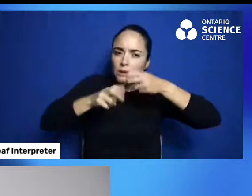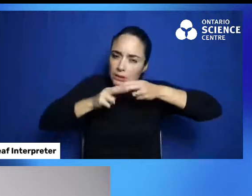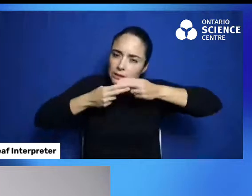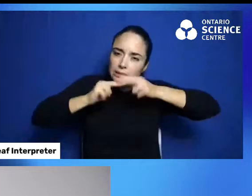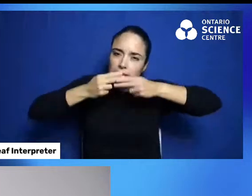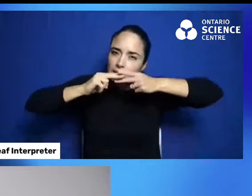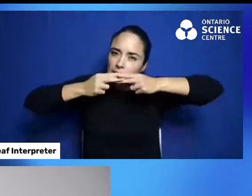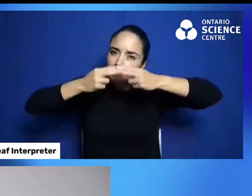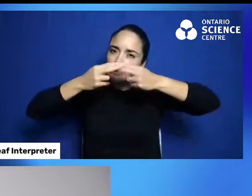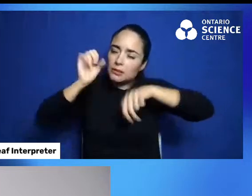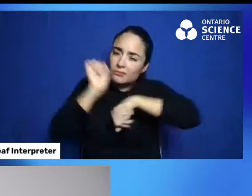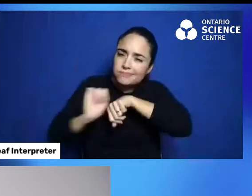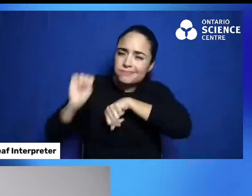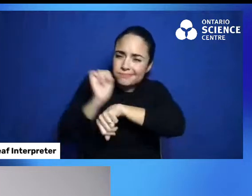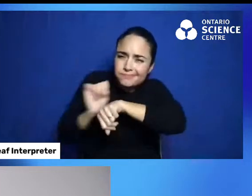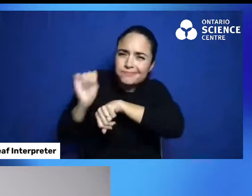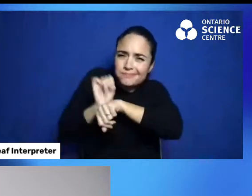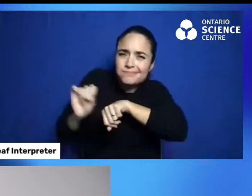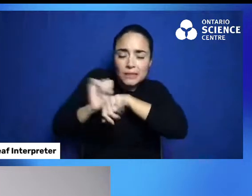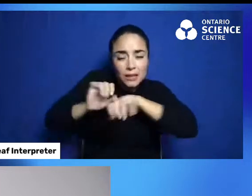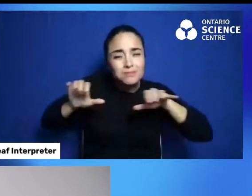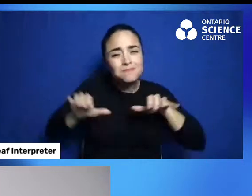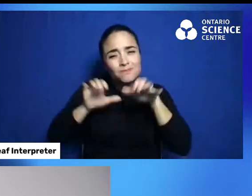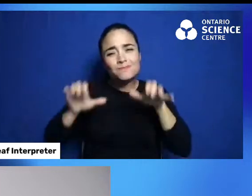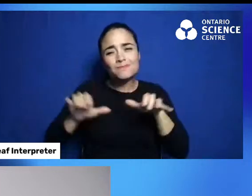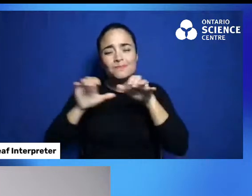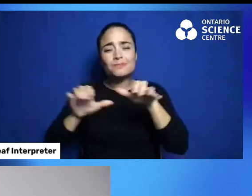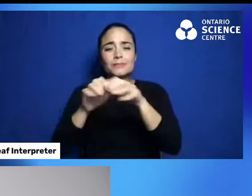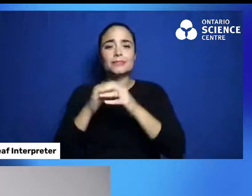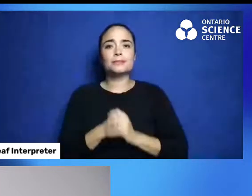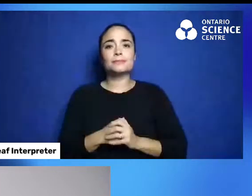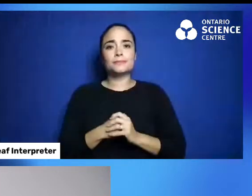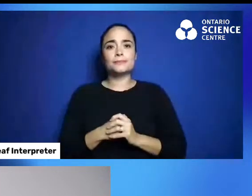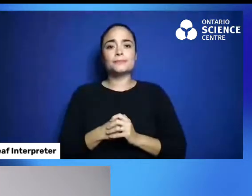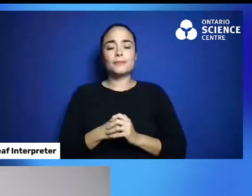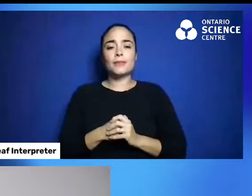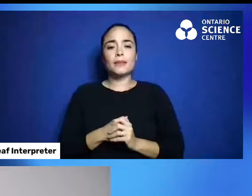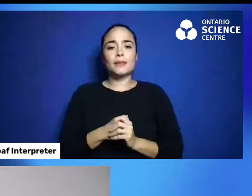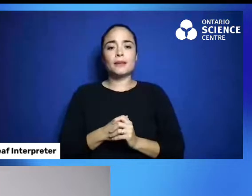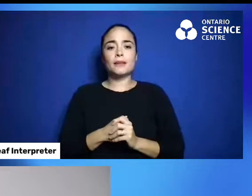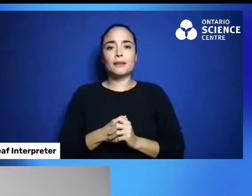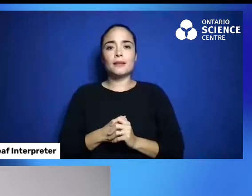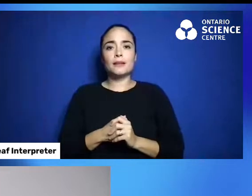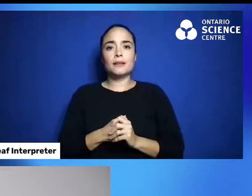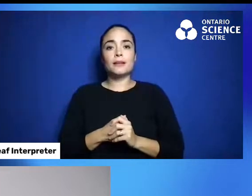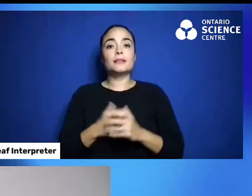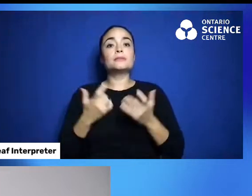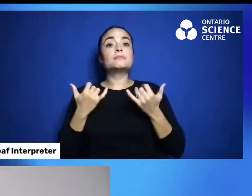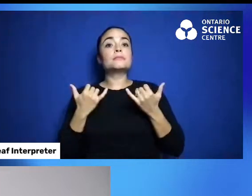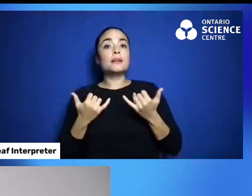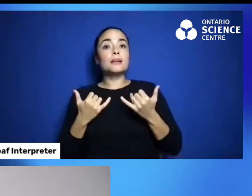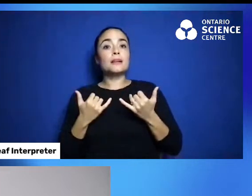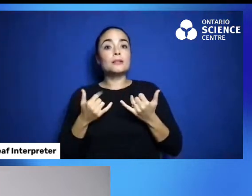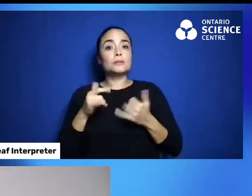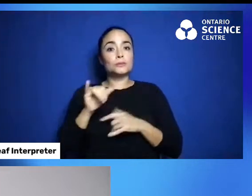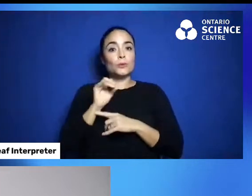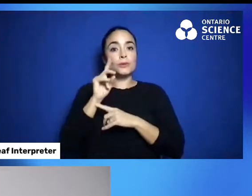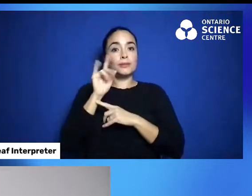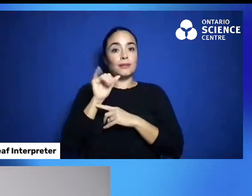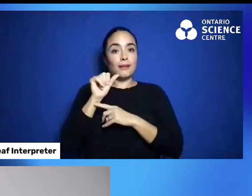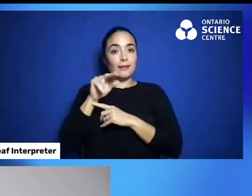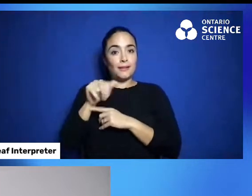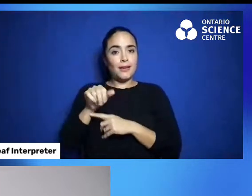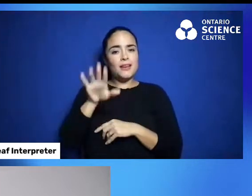So, my friends. Here we go. I want to know, Jordana, which of our friends thinks